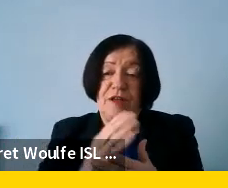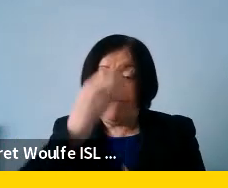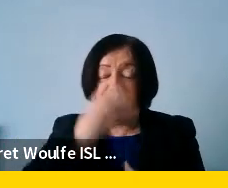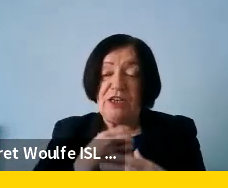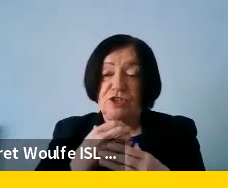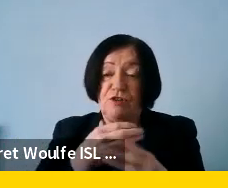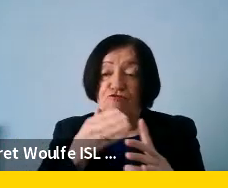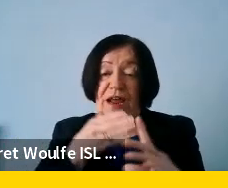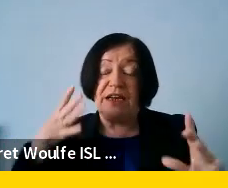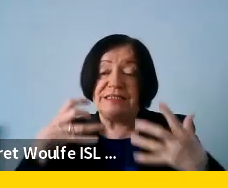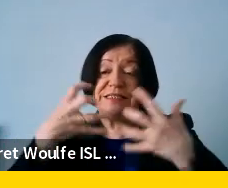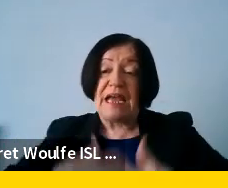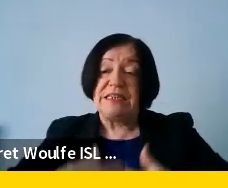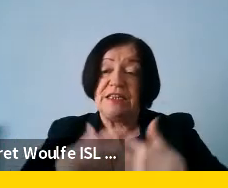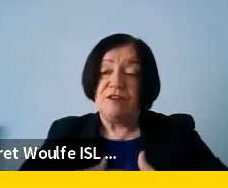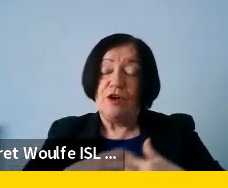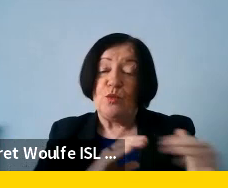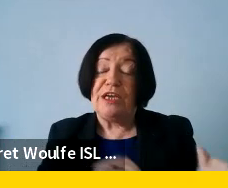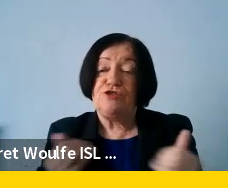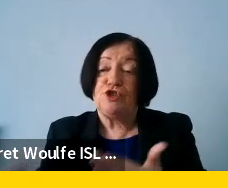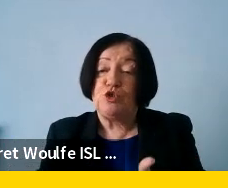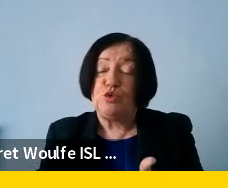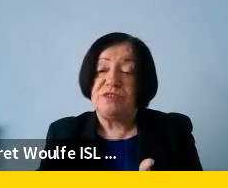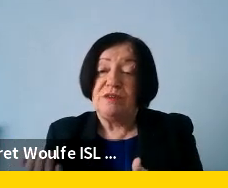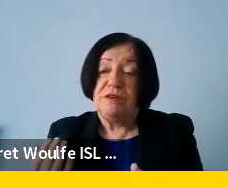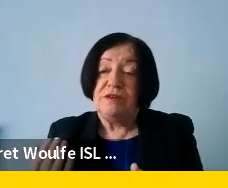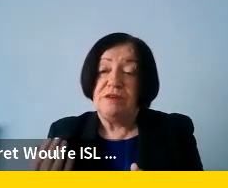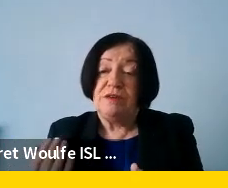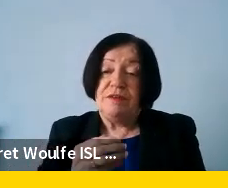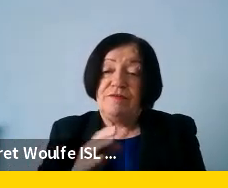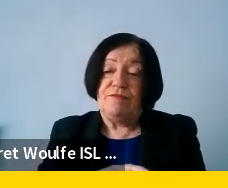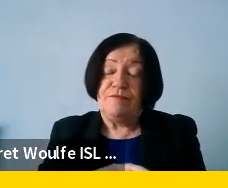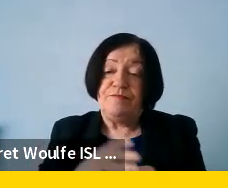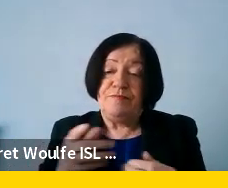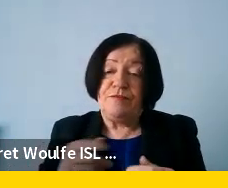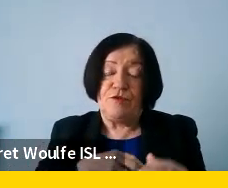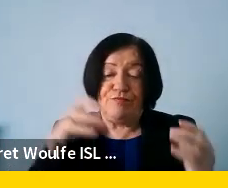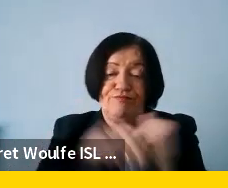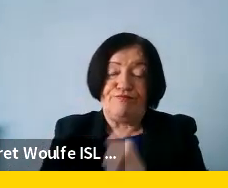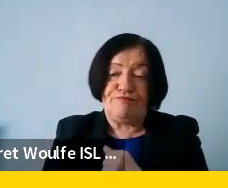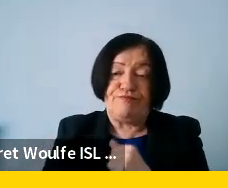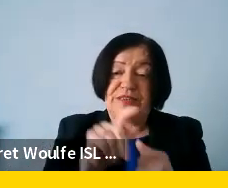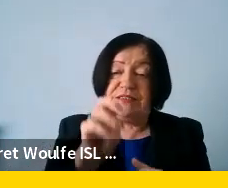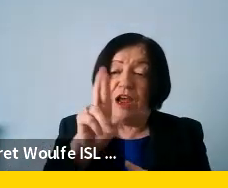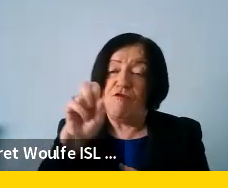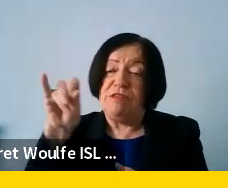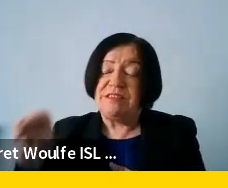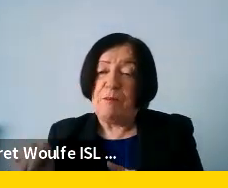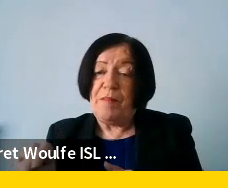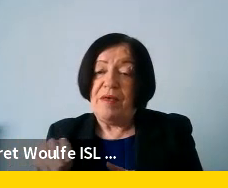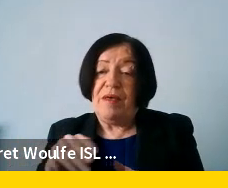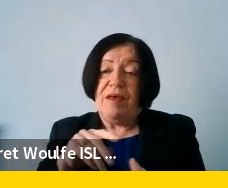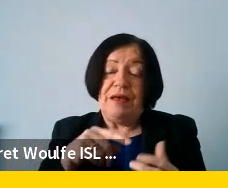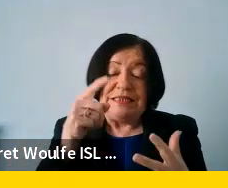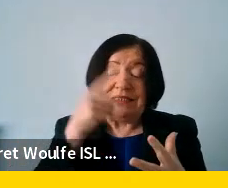recognition technologies were introduced also to for counterterrorism plans, etc.